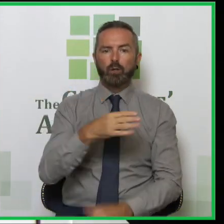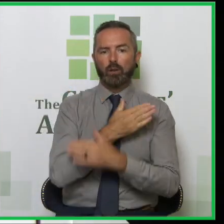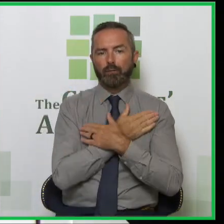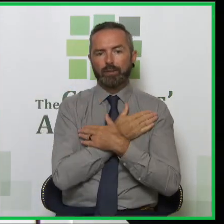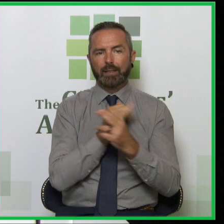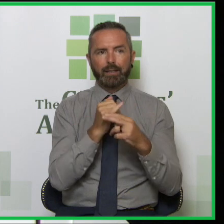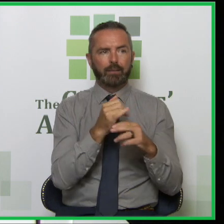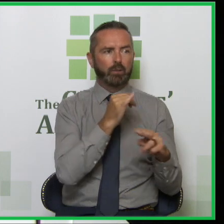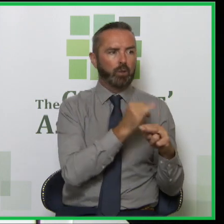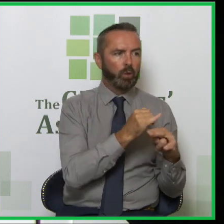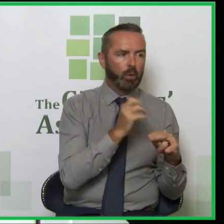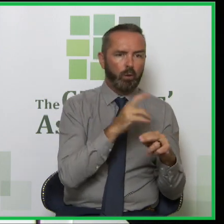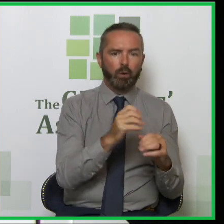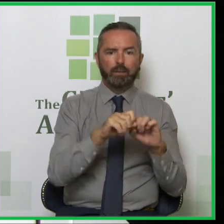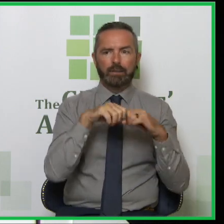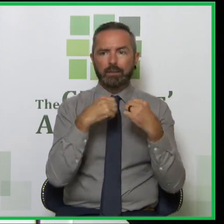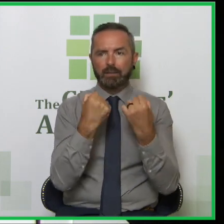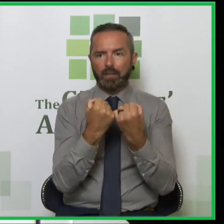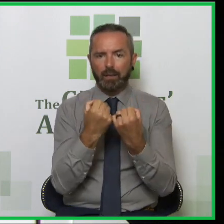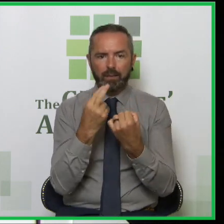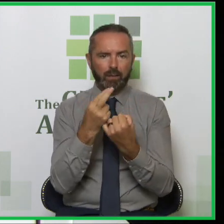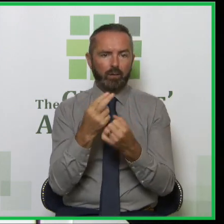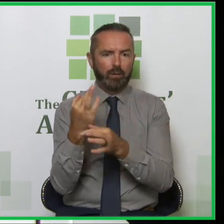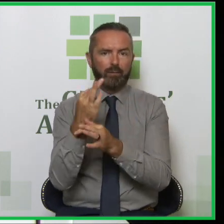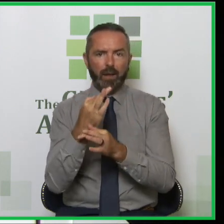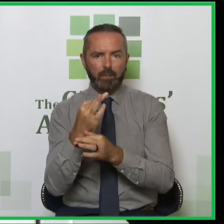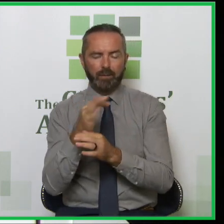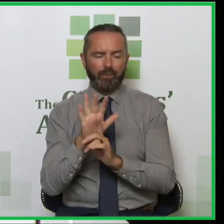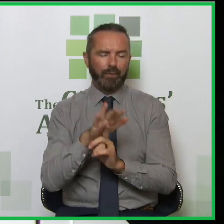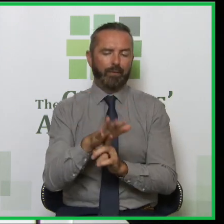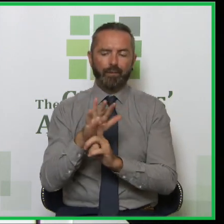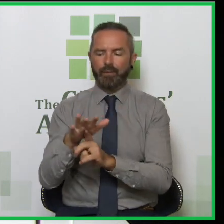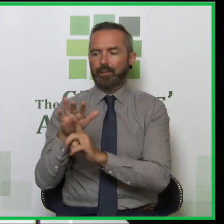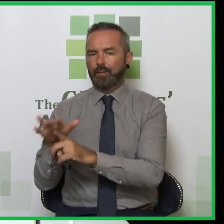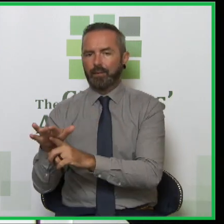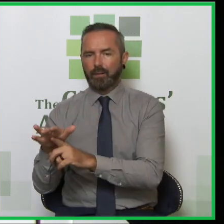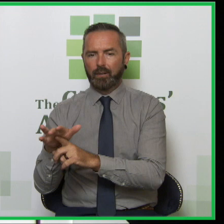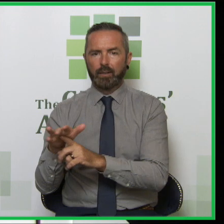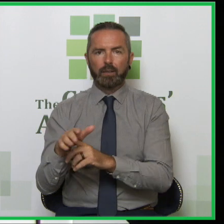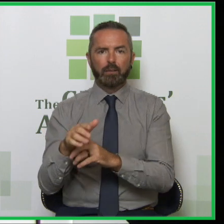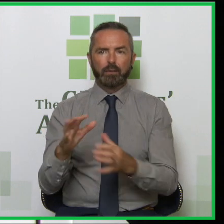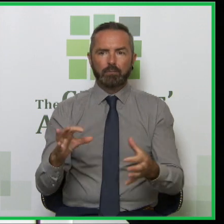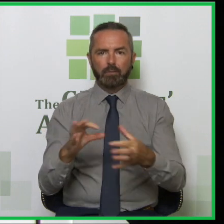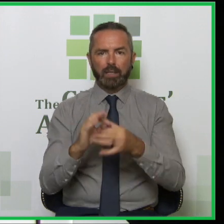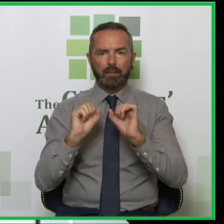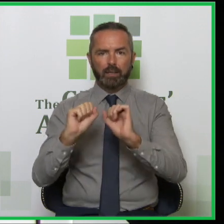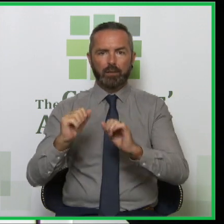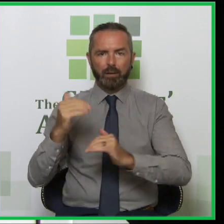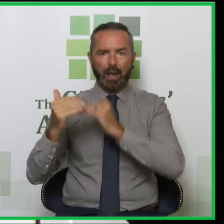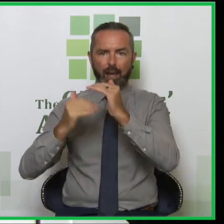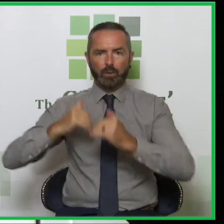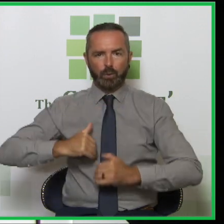or in a school and being told they were no good. And that followed on to their adulthood. And we thought that was really powerful.